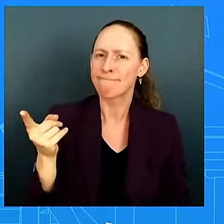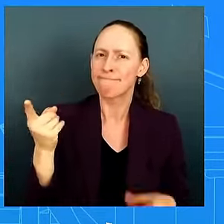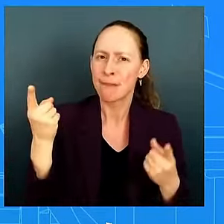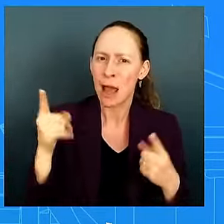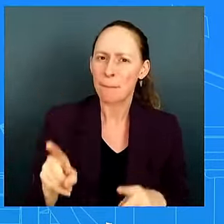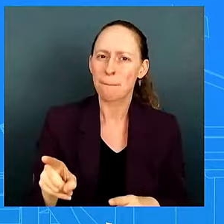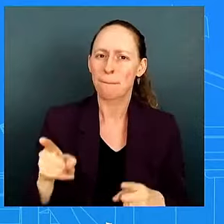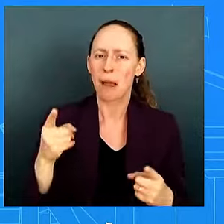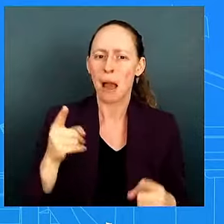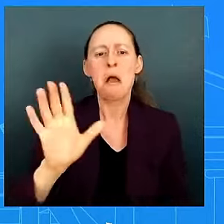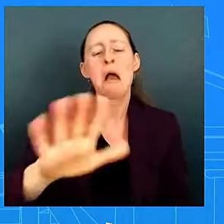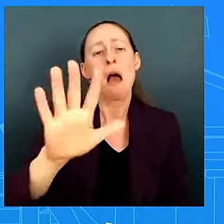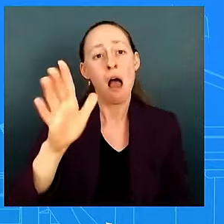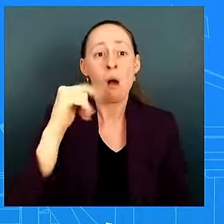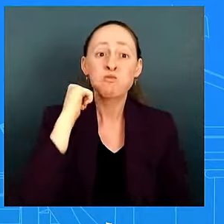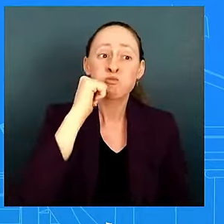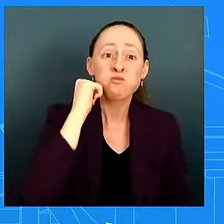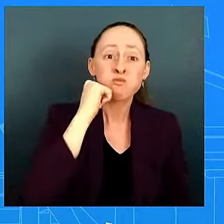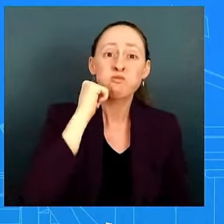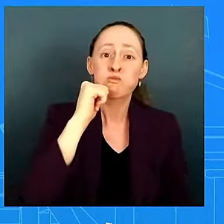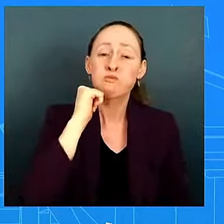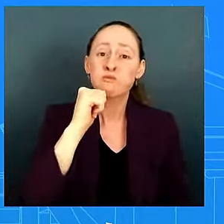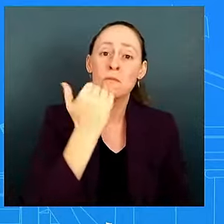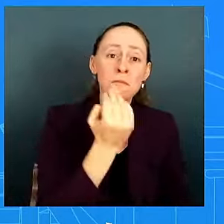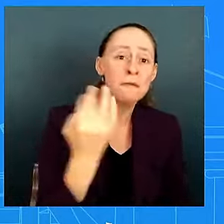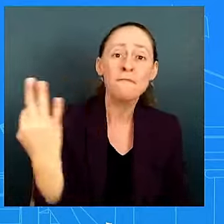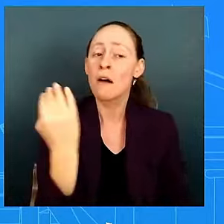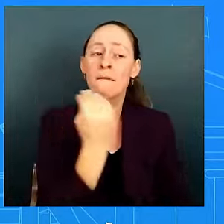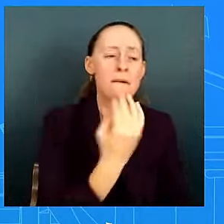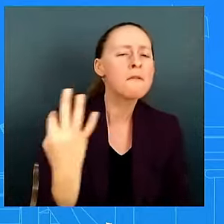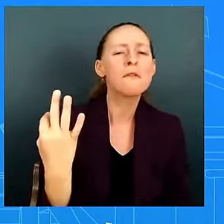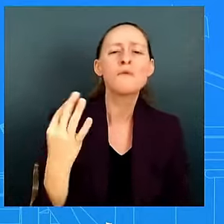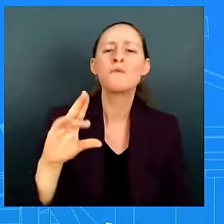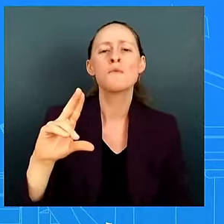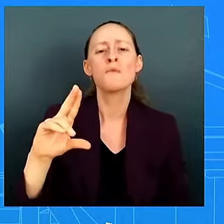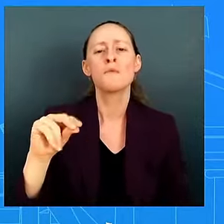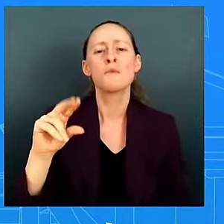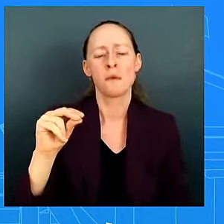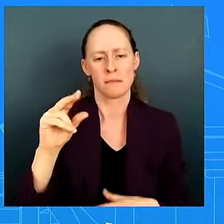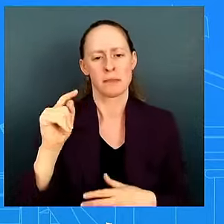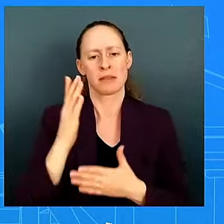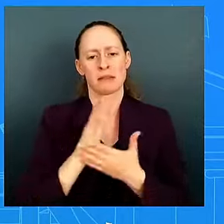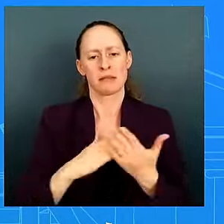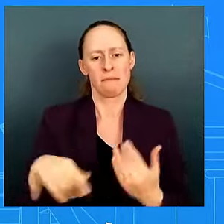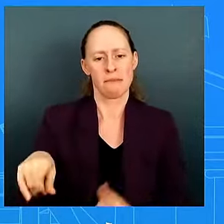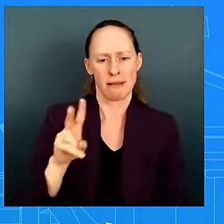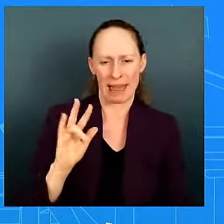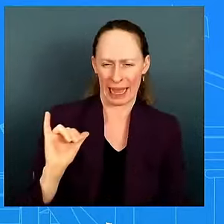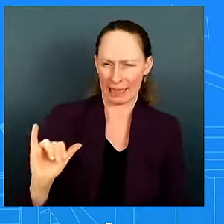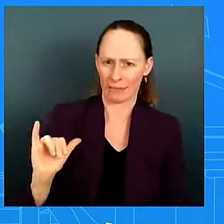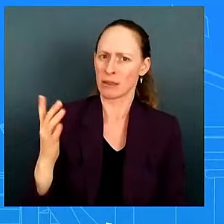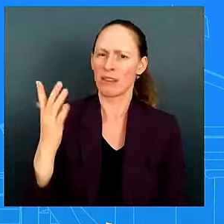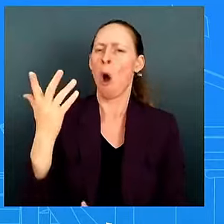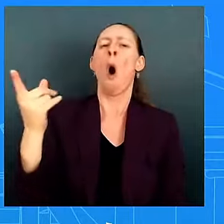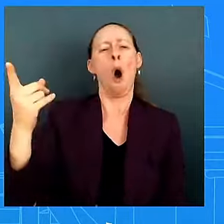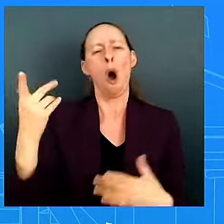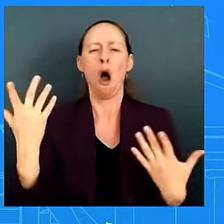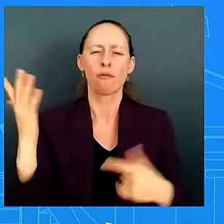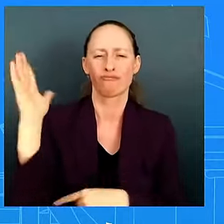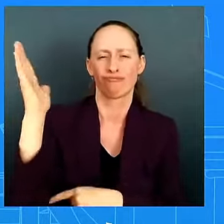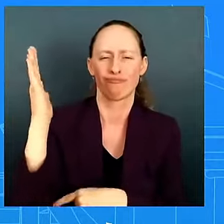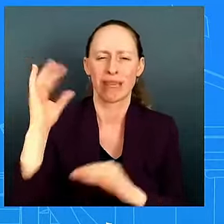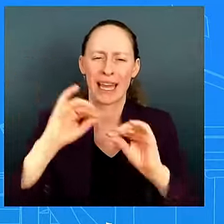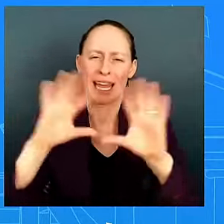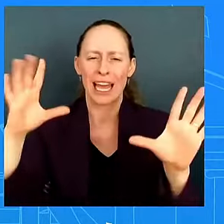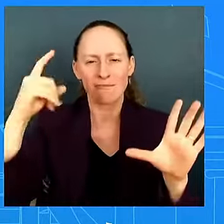there's clearly moments people say that he's forceful and with it and all of that but these people suggest that the